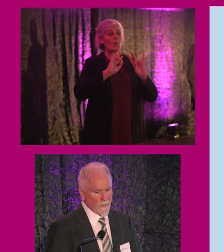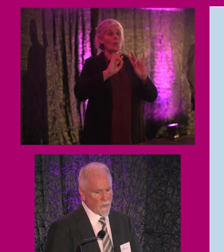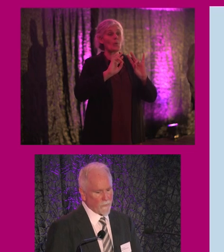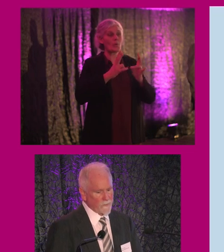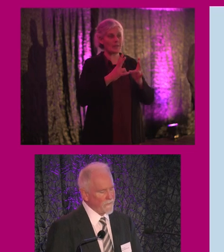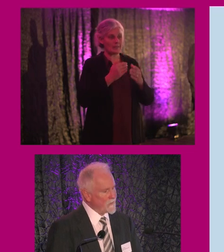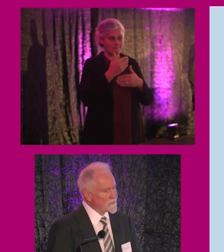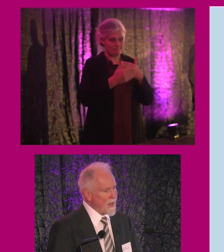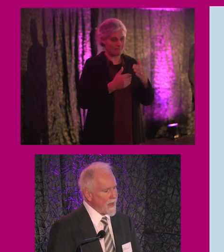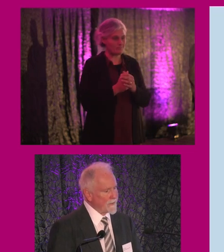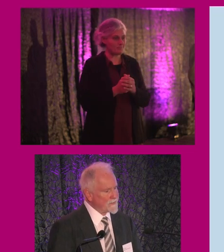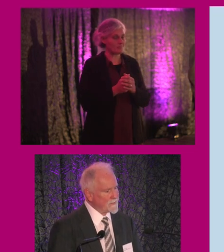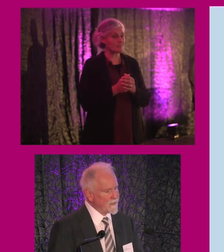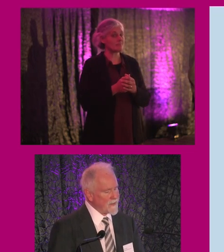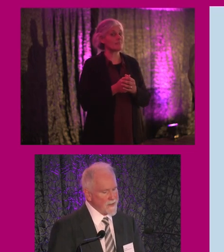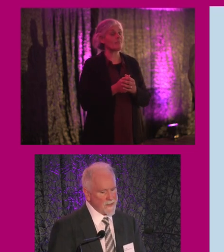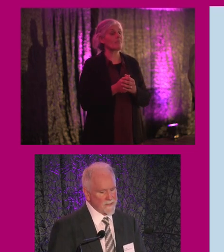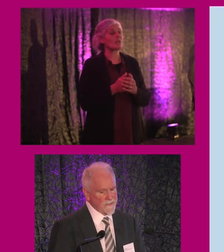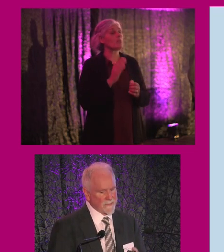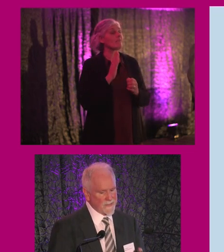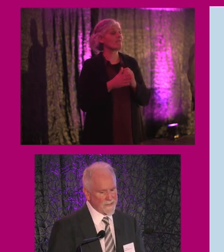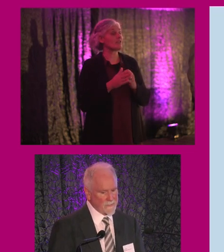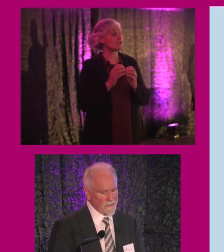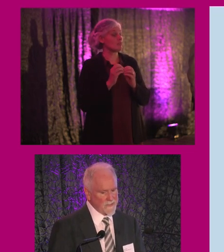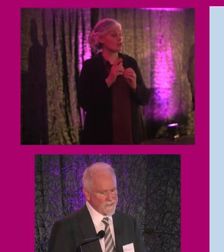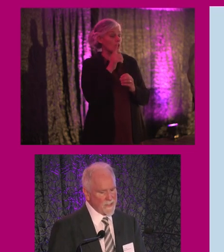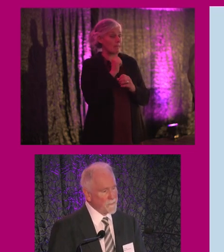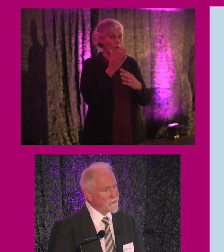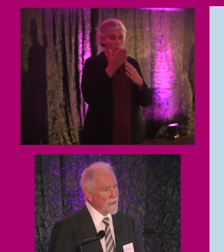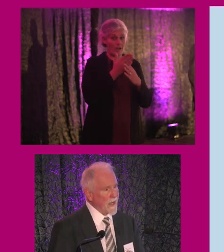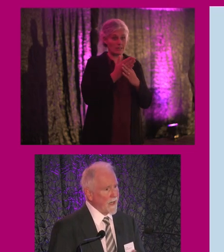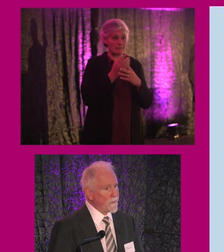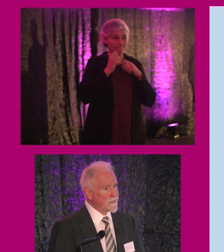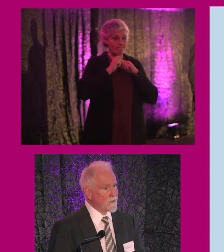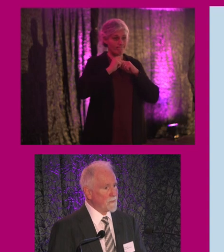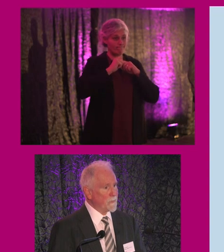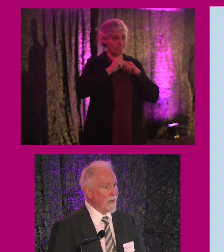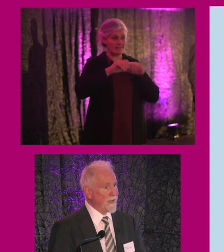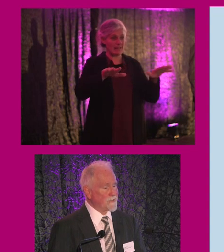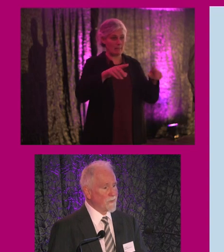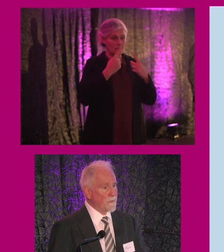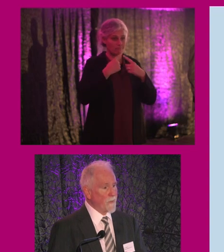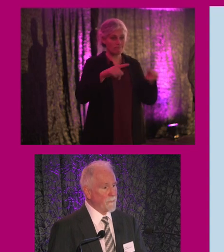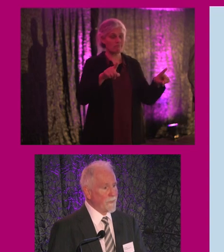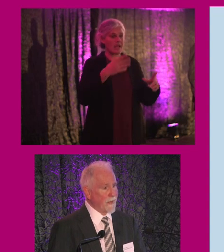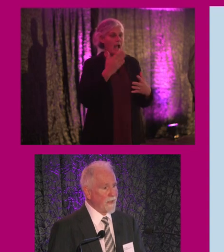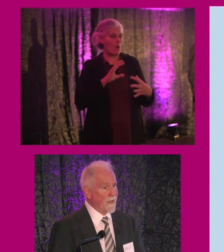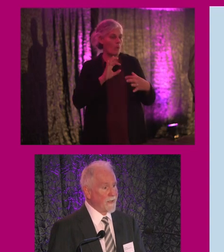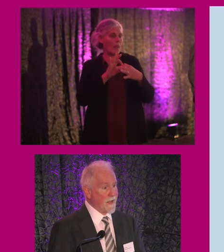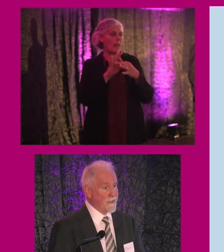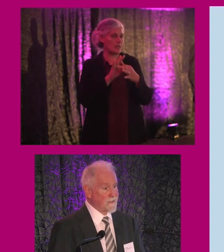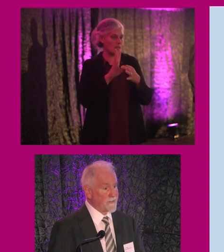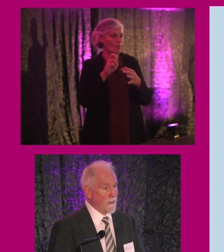what we've looked at is the accessibility statement, how it complies with the web